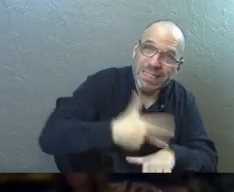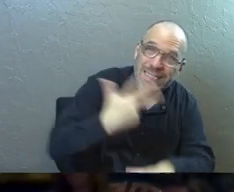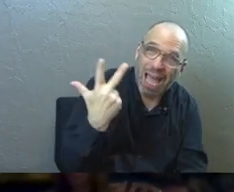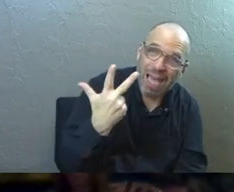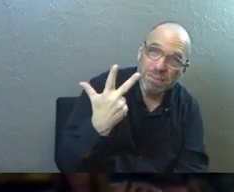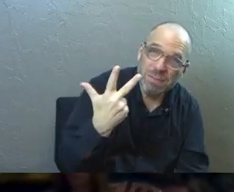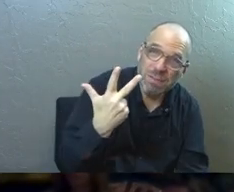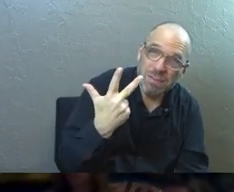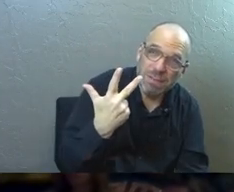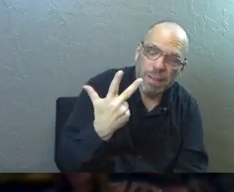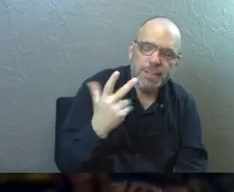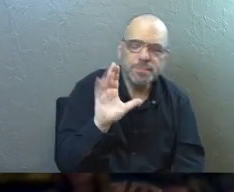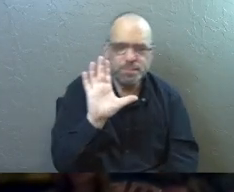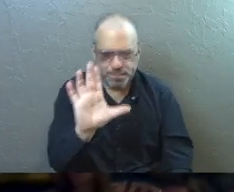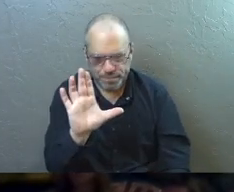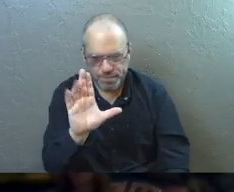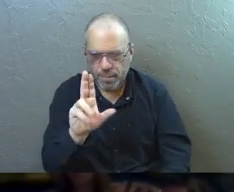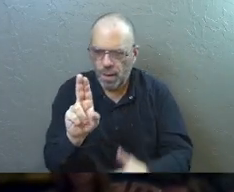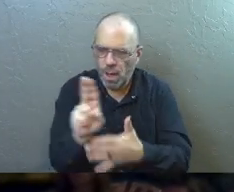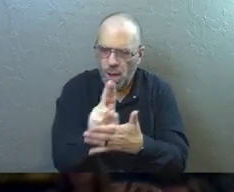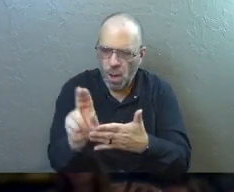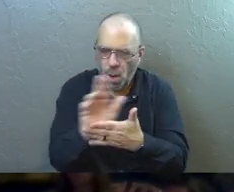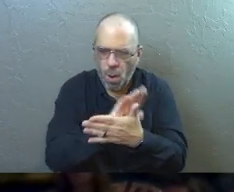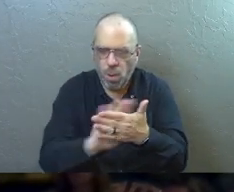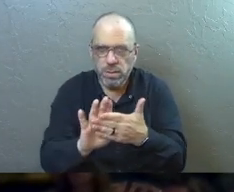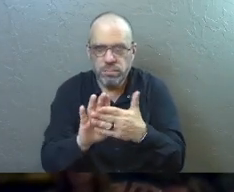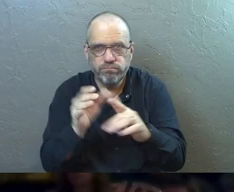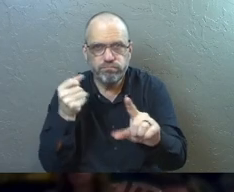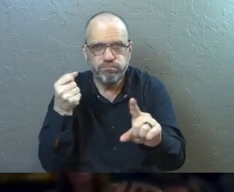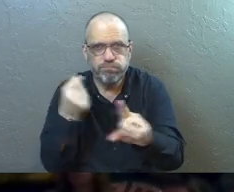I think what's going on here is that holiness had come near.